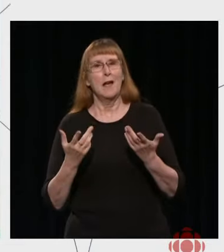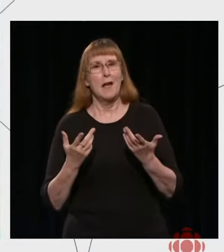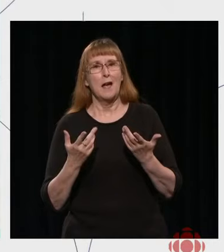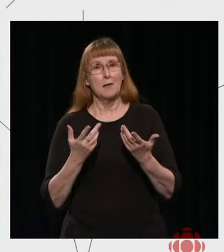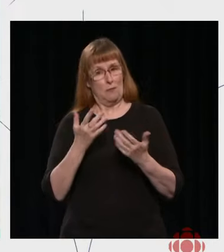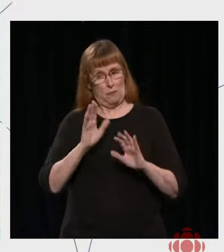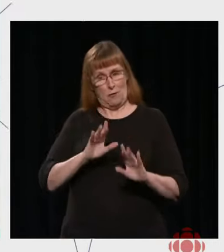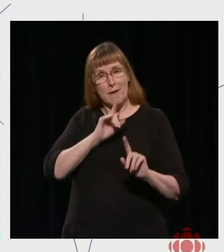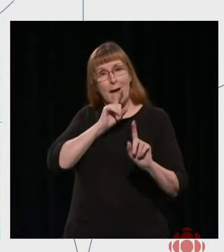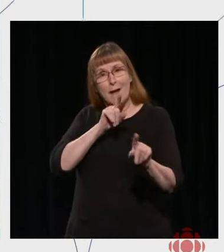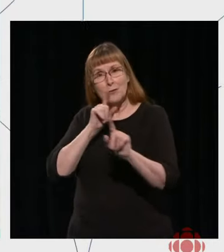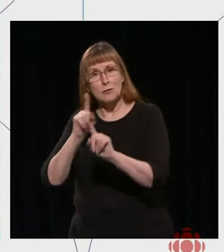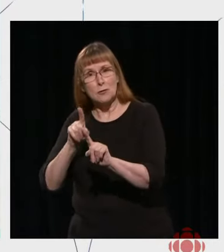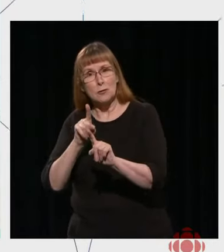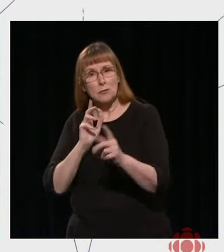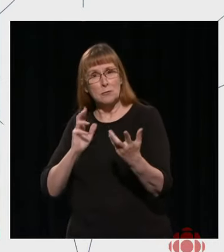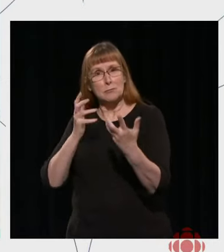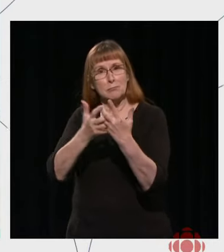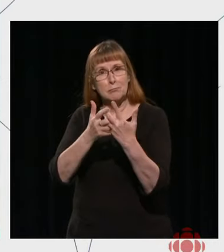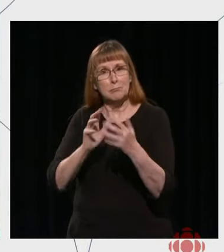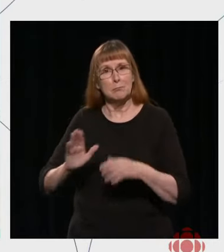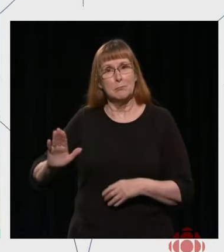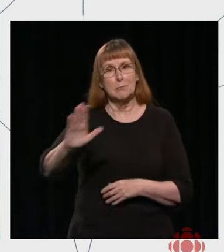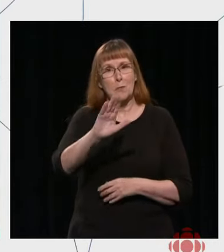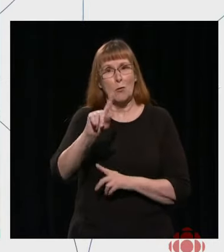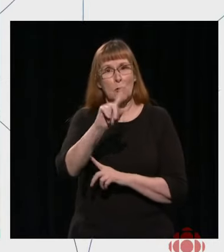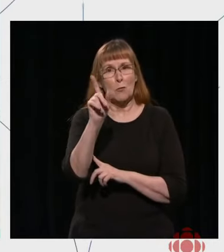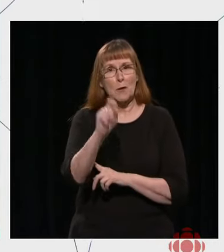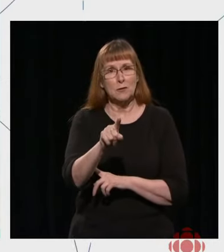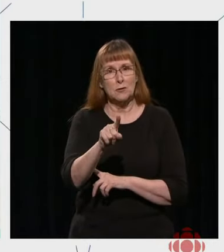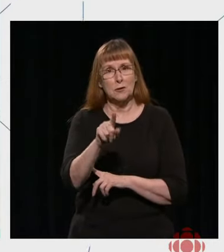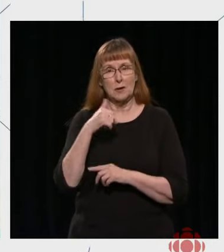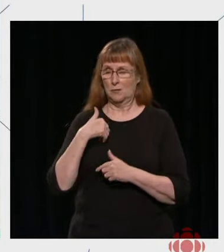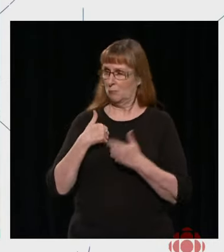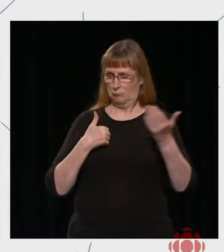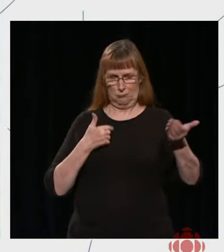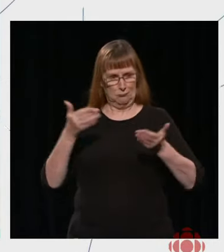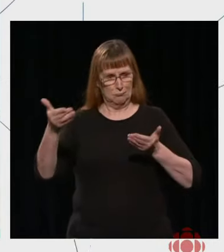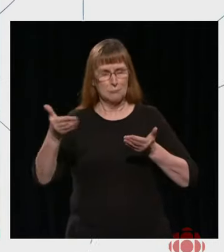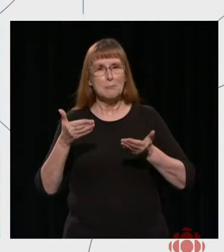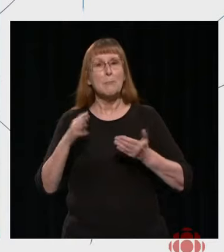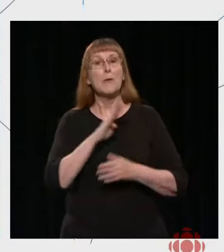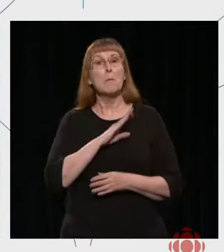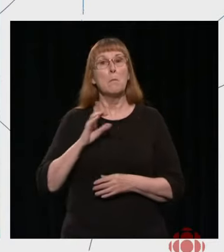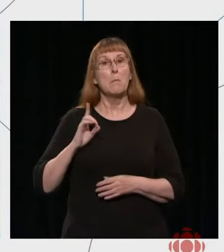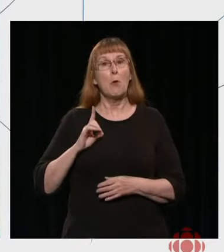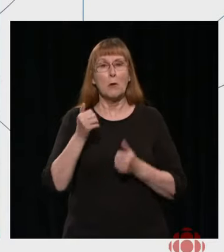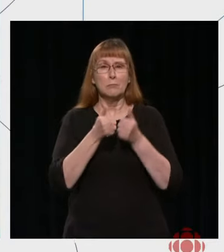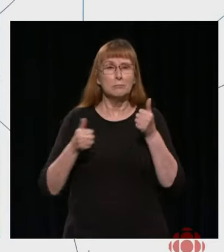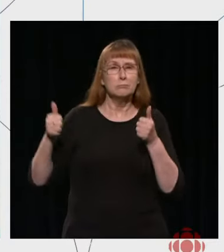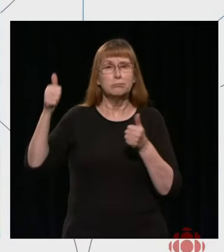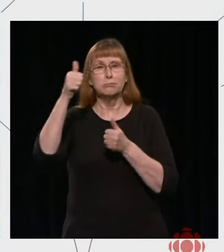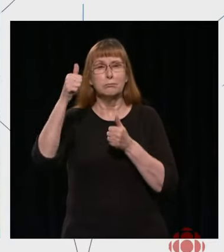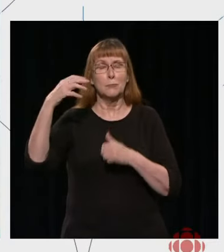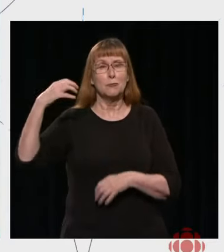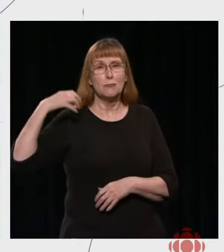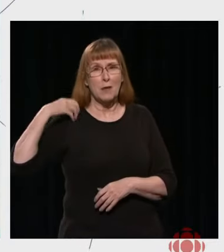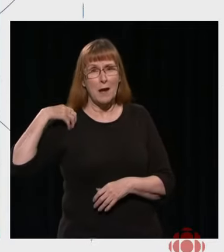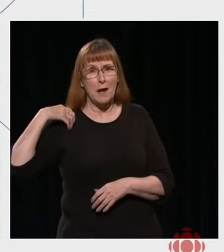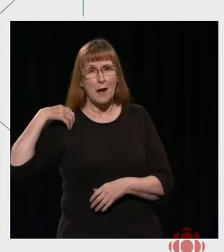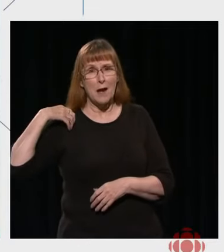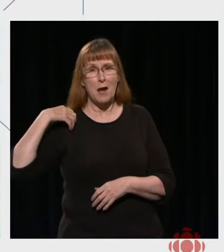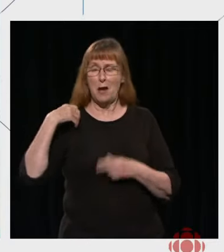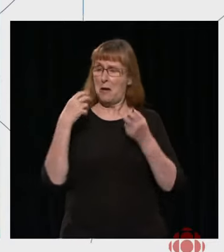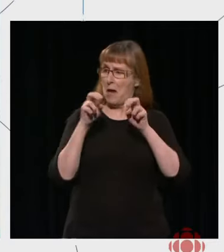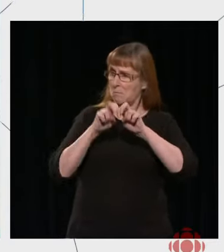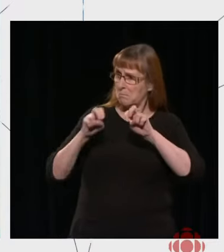get the best answers to your questions, well, we have the Chair of the Board of Directors along with the Senior Executive Team of